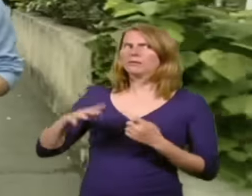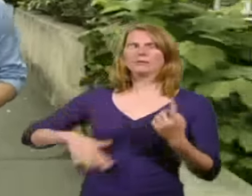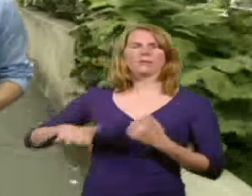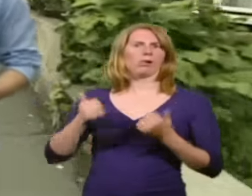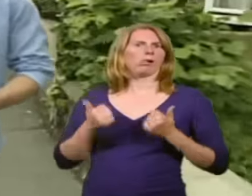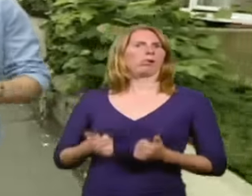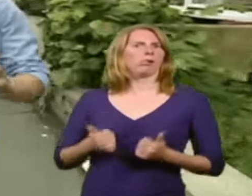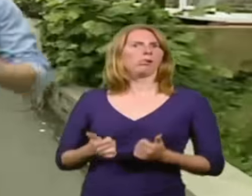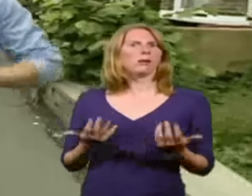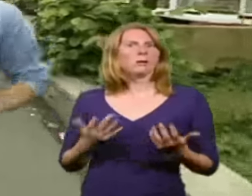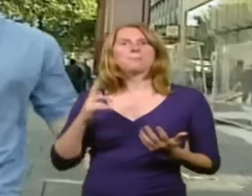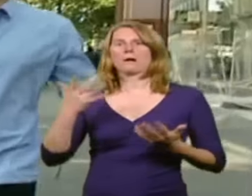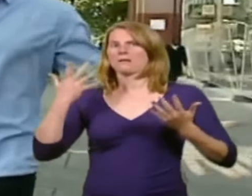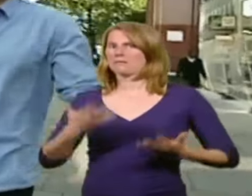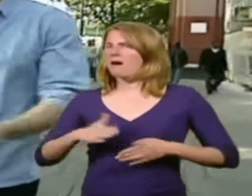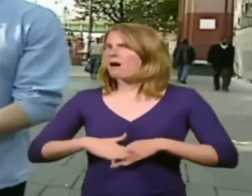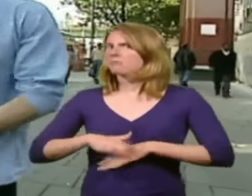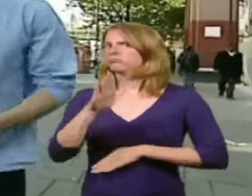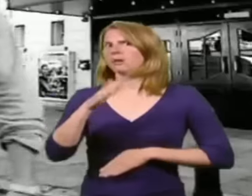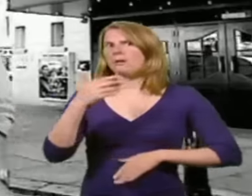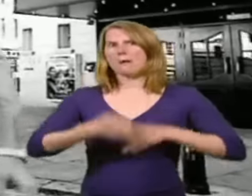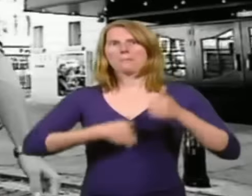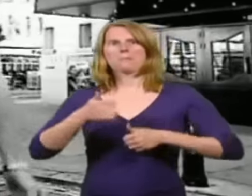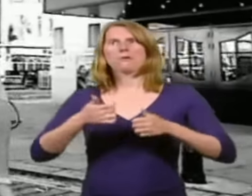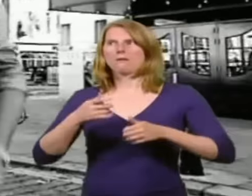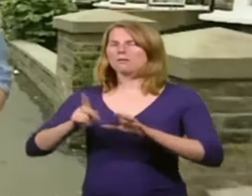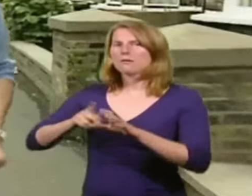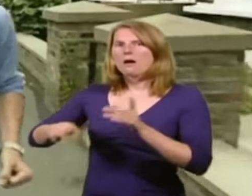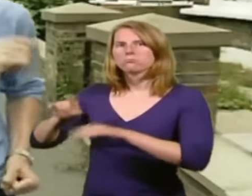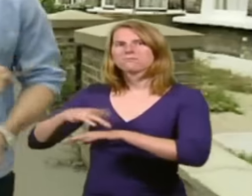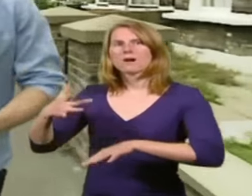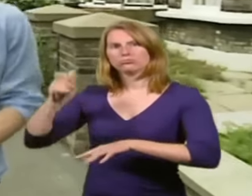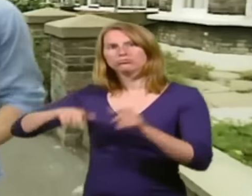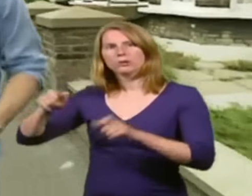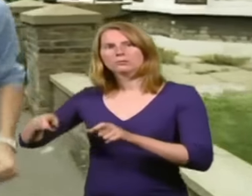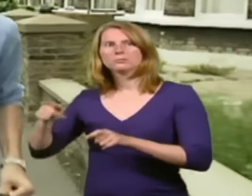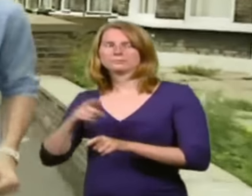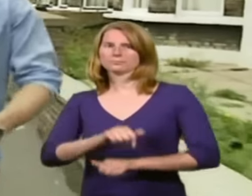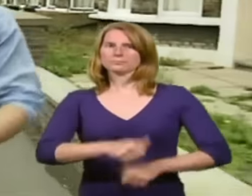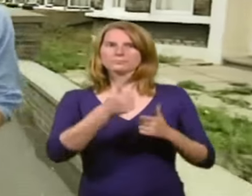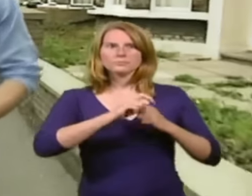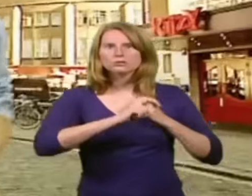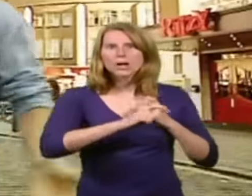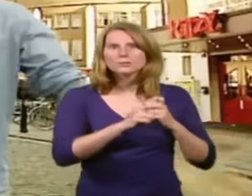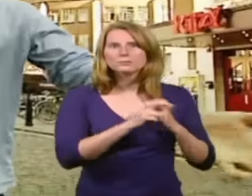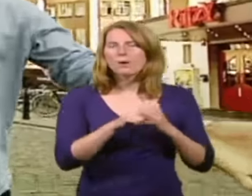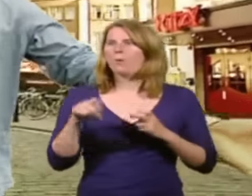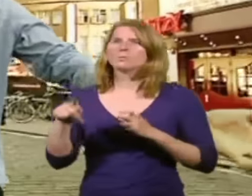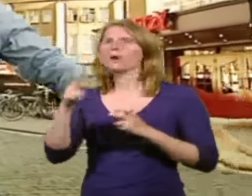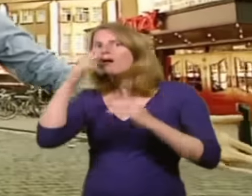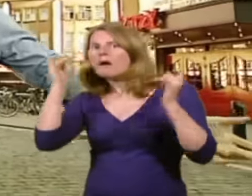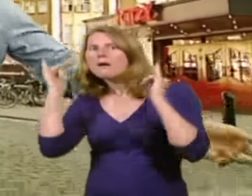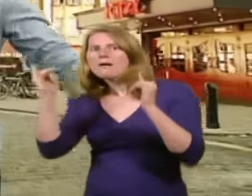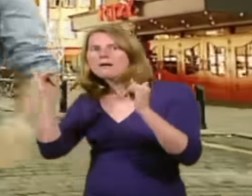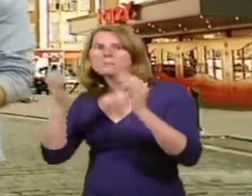trendy young professionals who've homed in on the good transport links, fine nightlife and, of course, the competitively priced property. Yes, Brixton